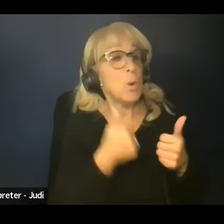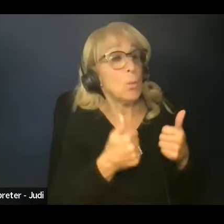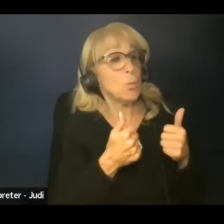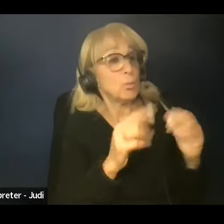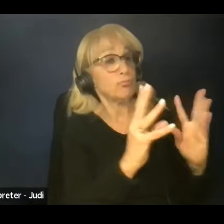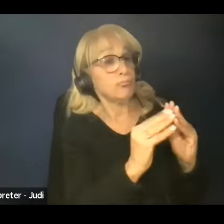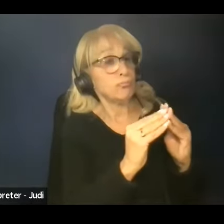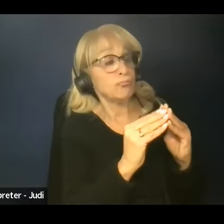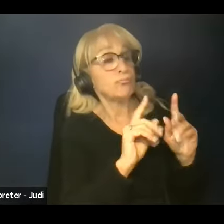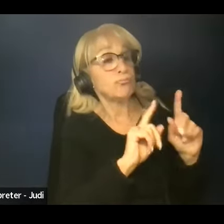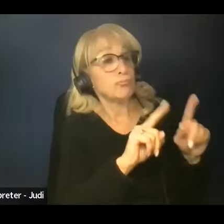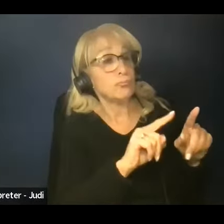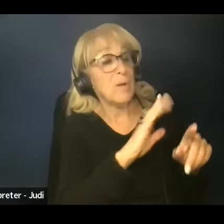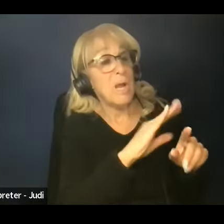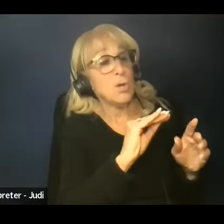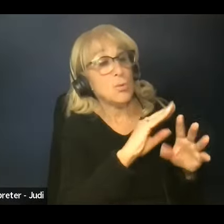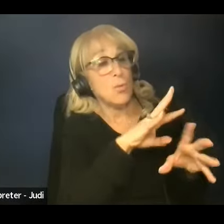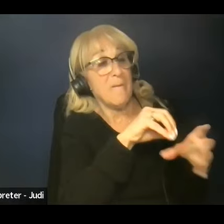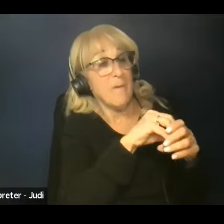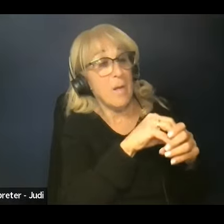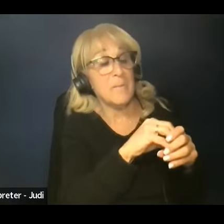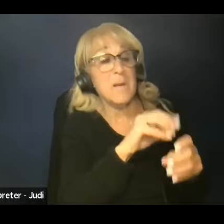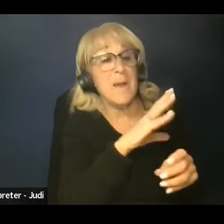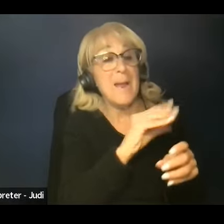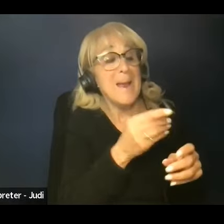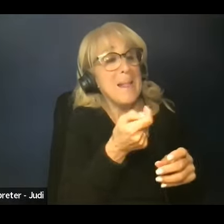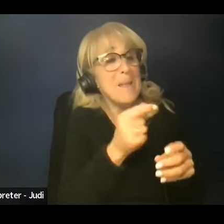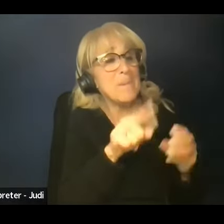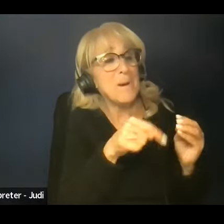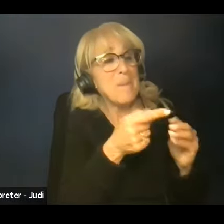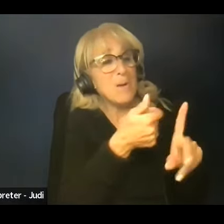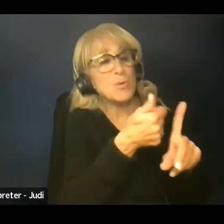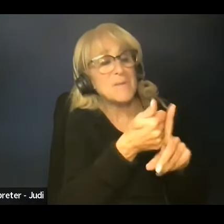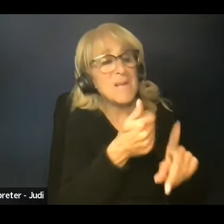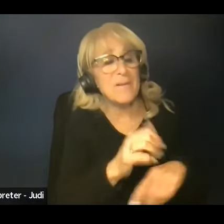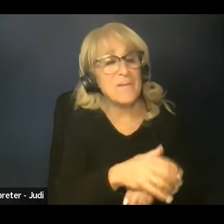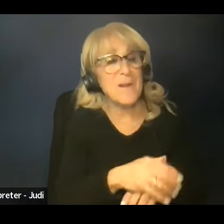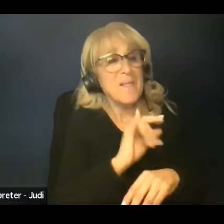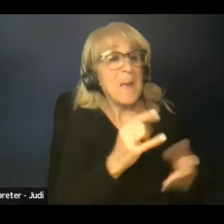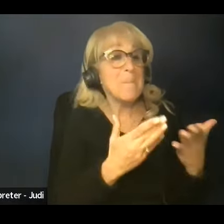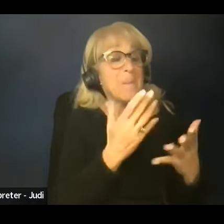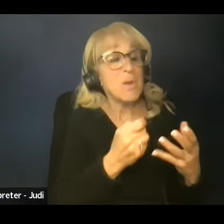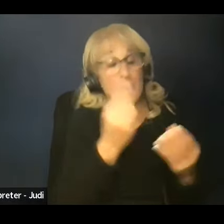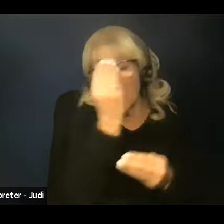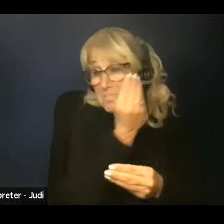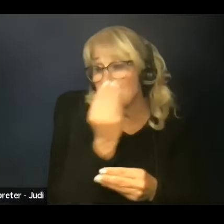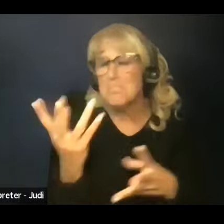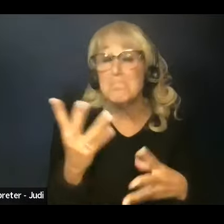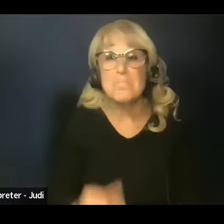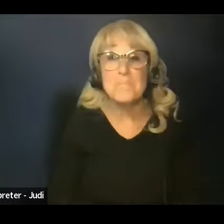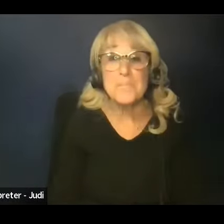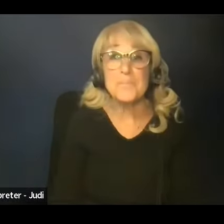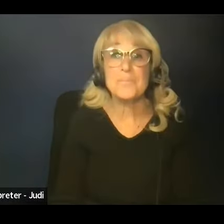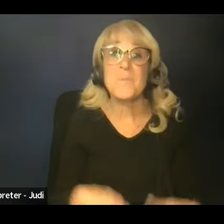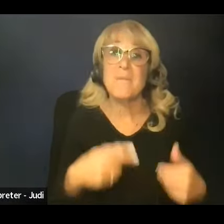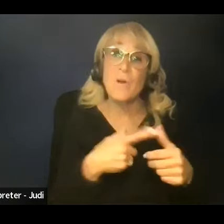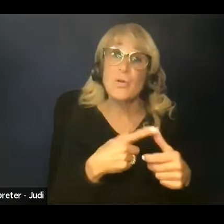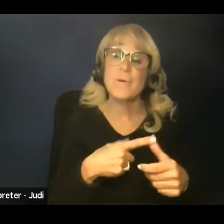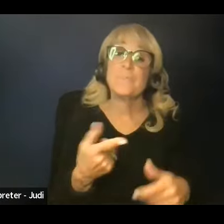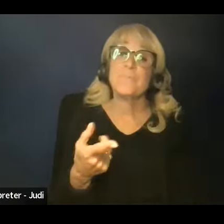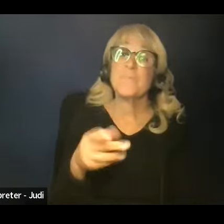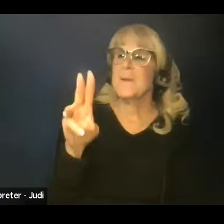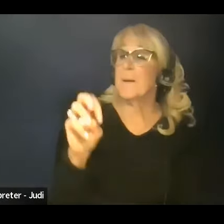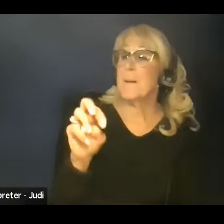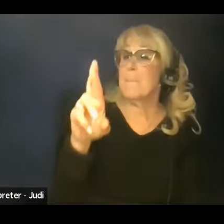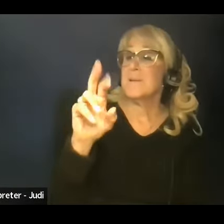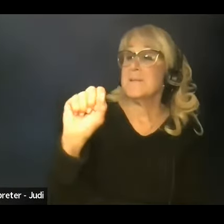and your role there, and then other tidbits about yourselves that you might want to share at this time. So first, Mr.